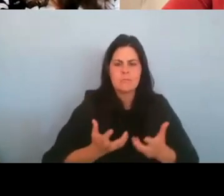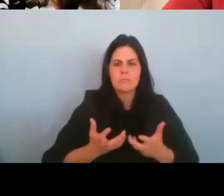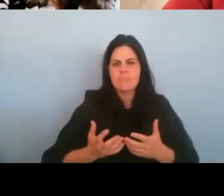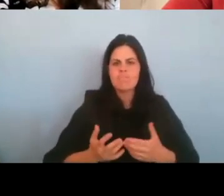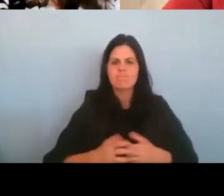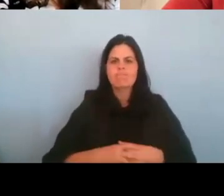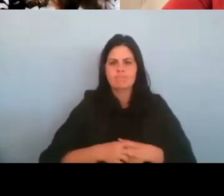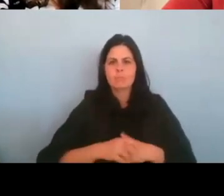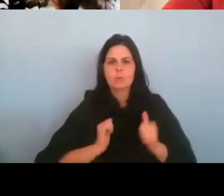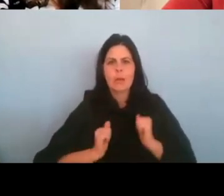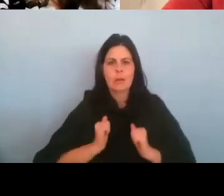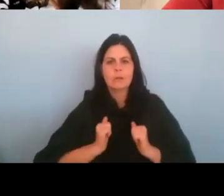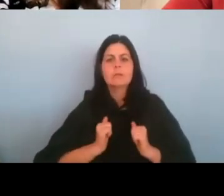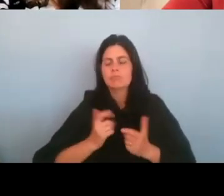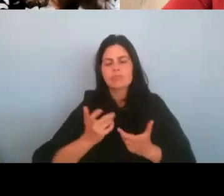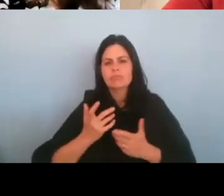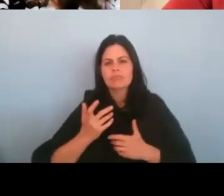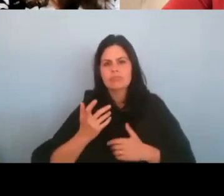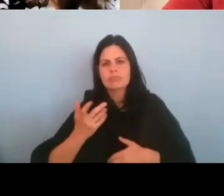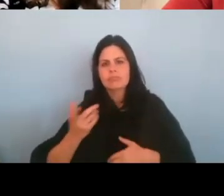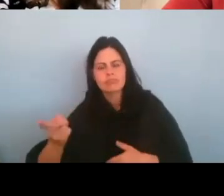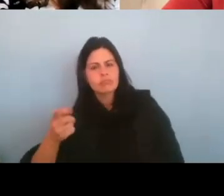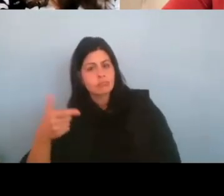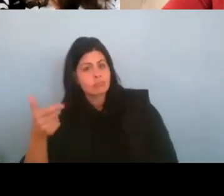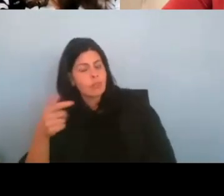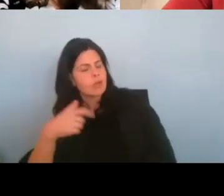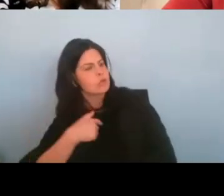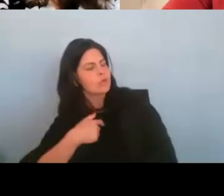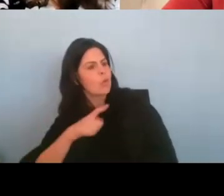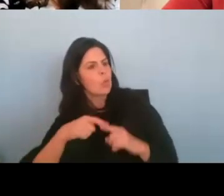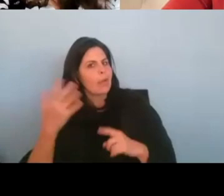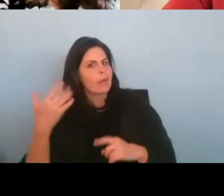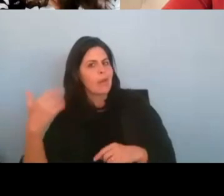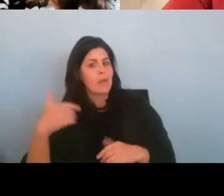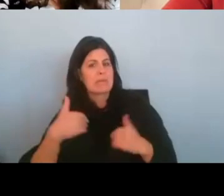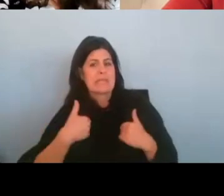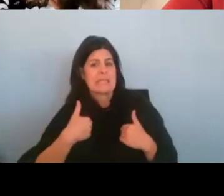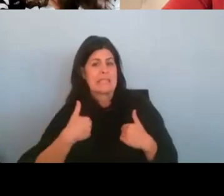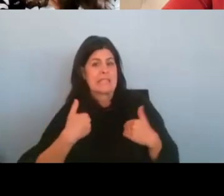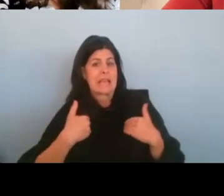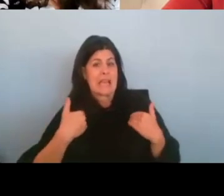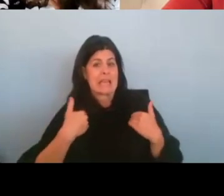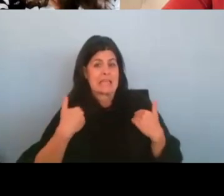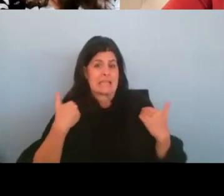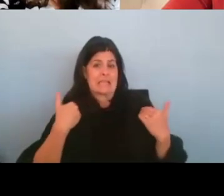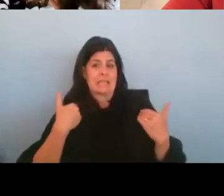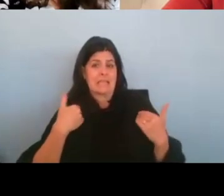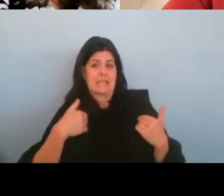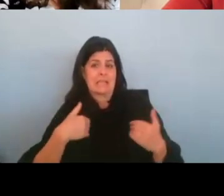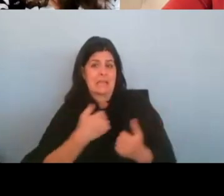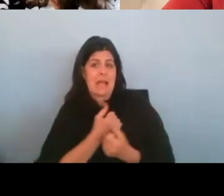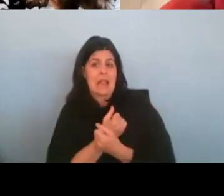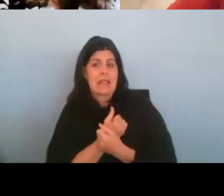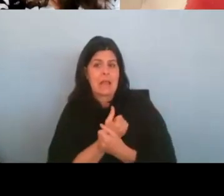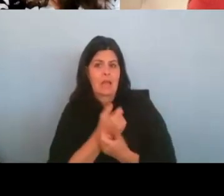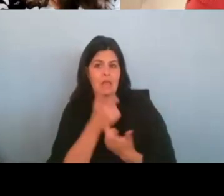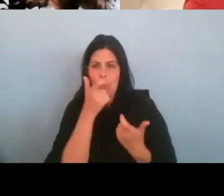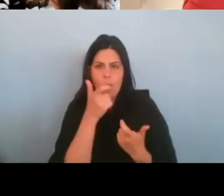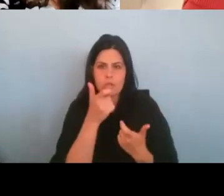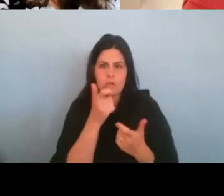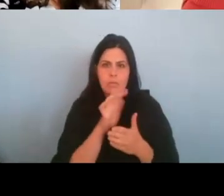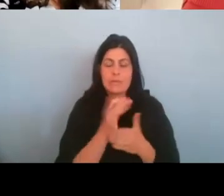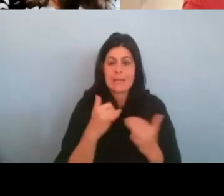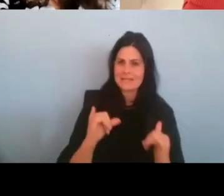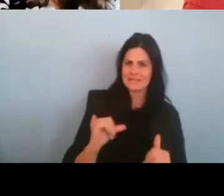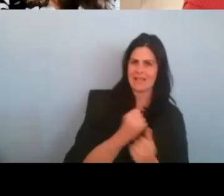so when I was really, really young, I loved, I loved watching movies. I still love watching